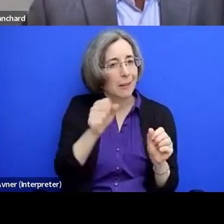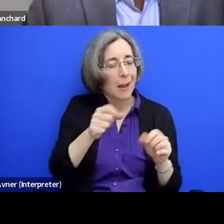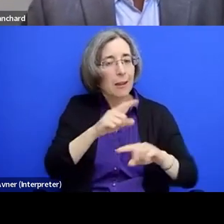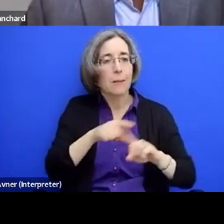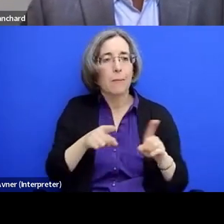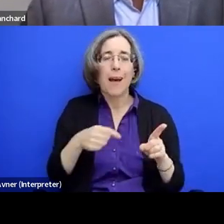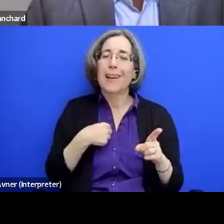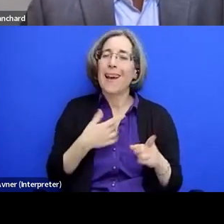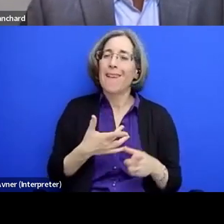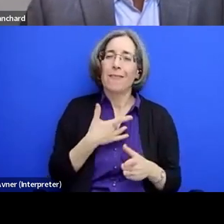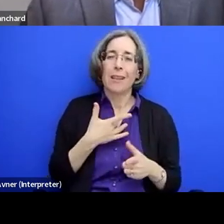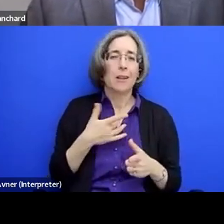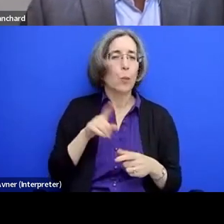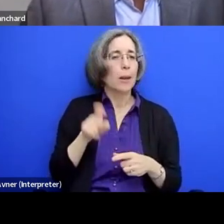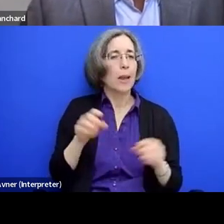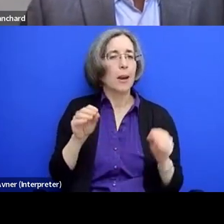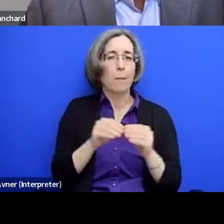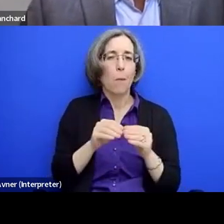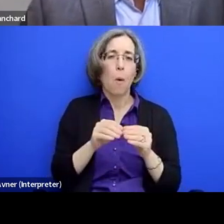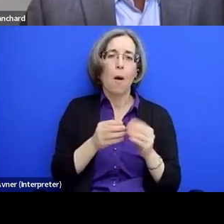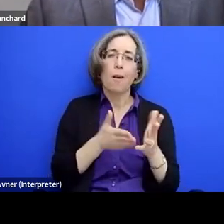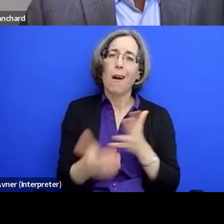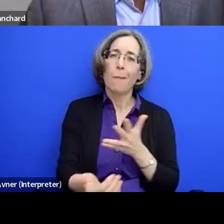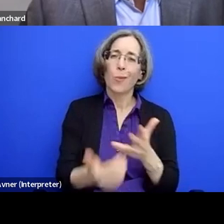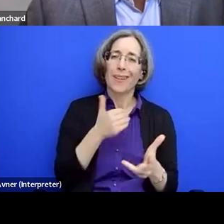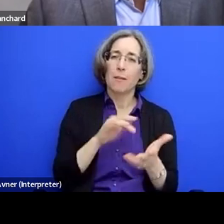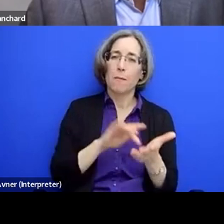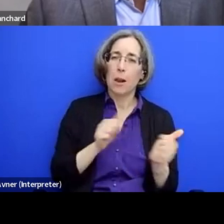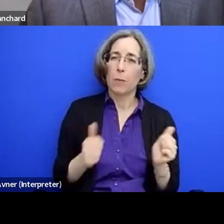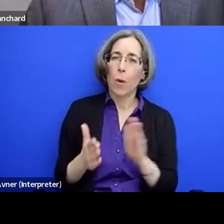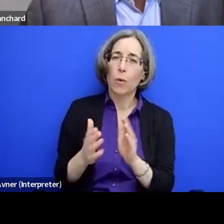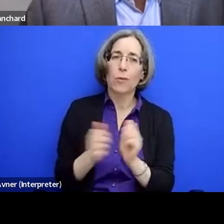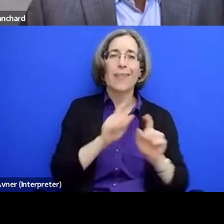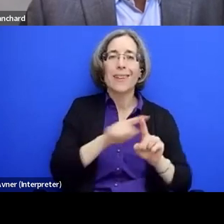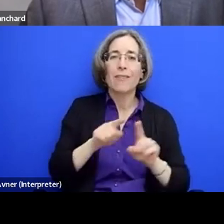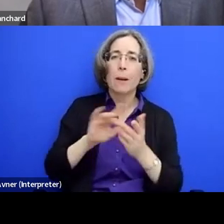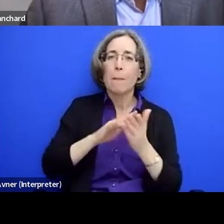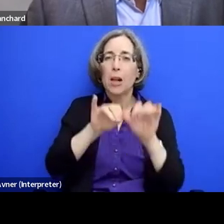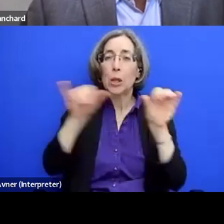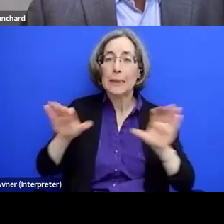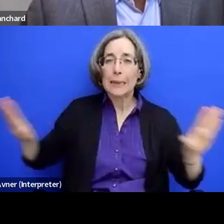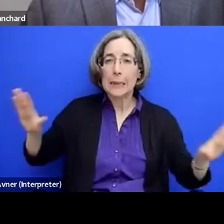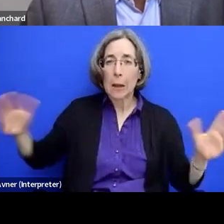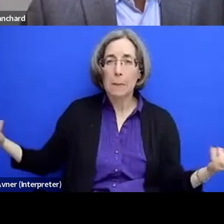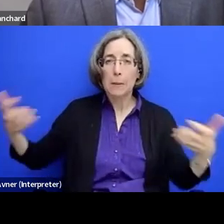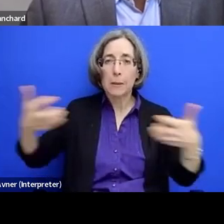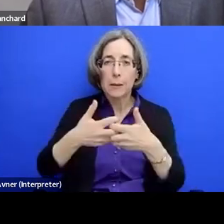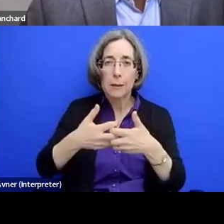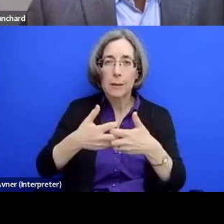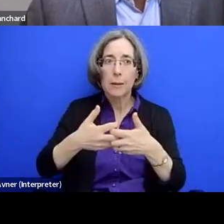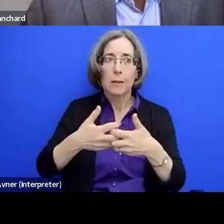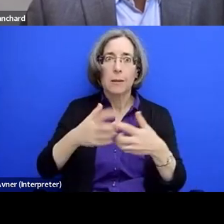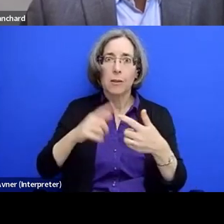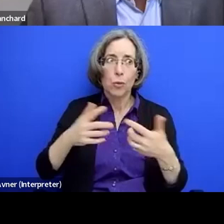approach across multiple medical systems, across different instantiations of albinism, actually like embracing the